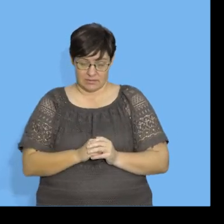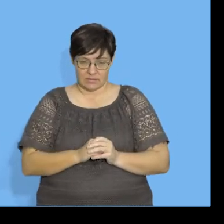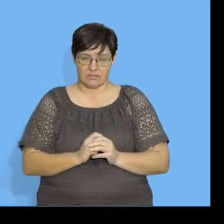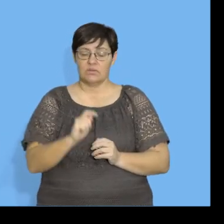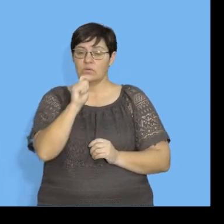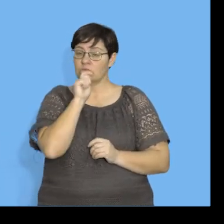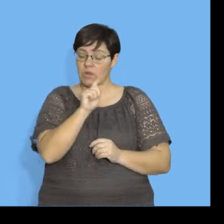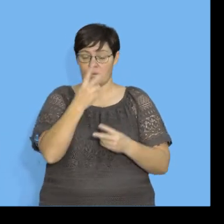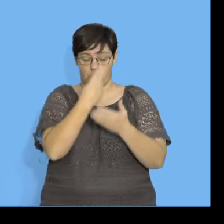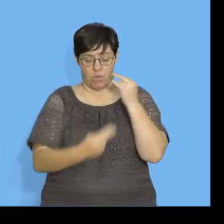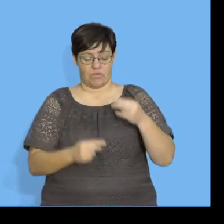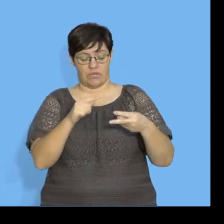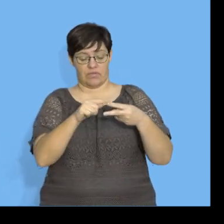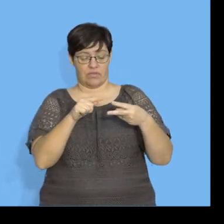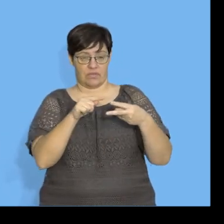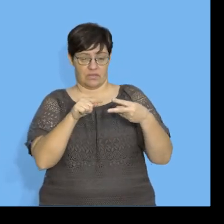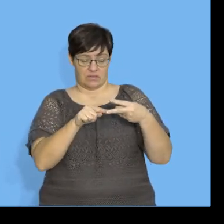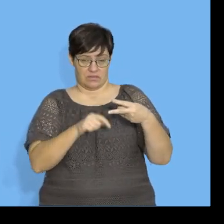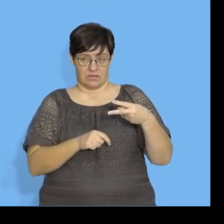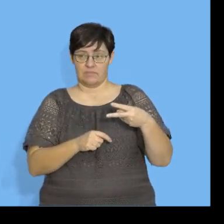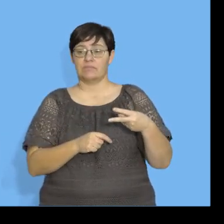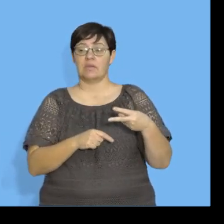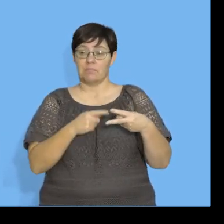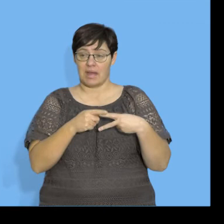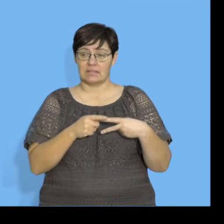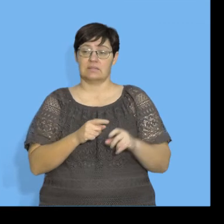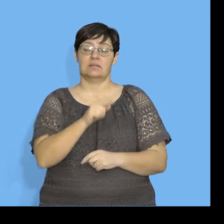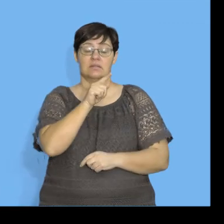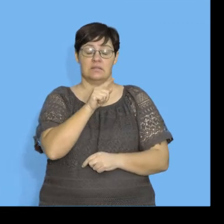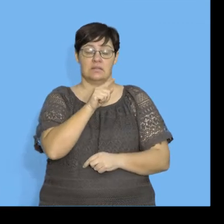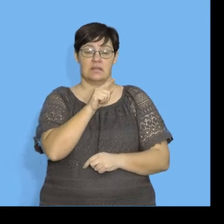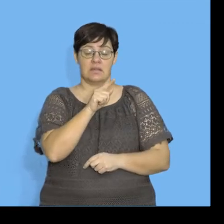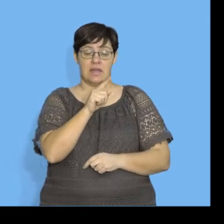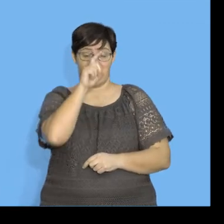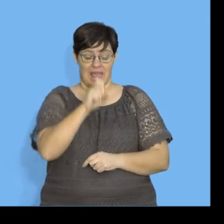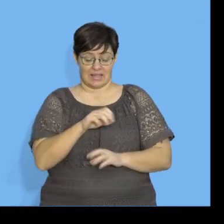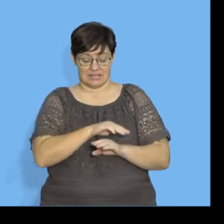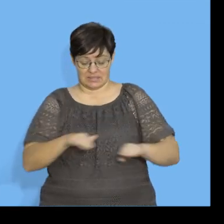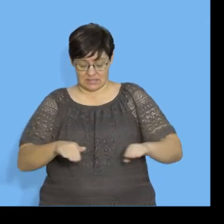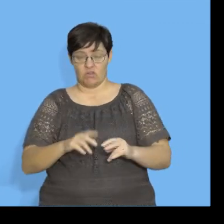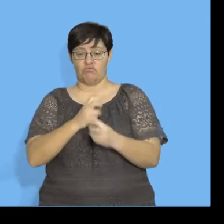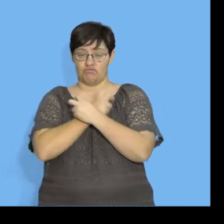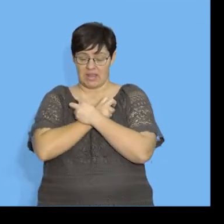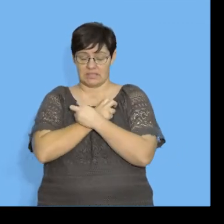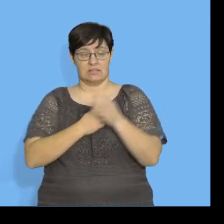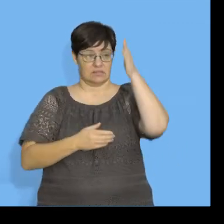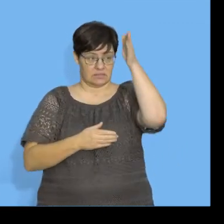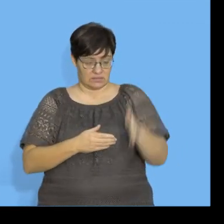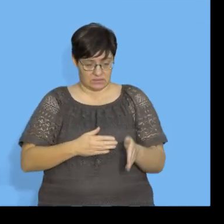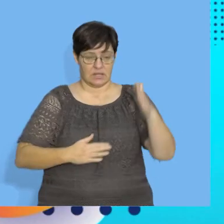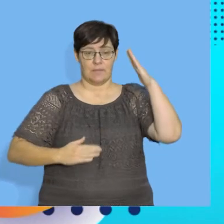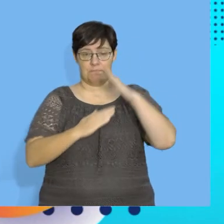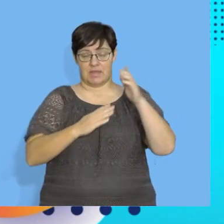resting heart rate as the x-axis. So this would be our x and that would be our y. Okay.